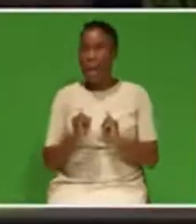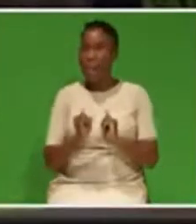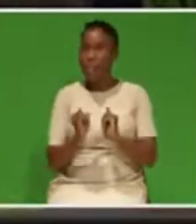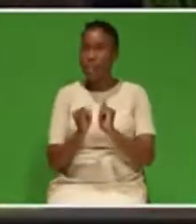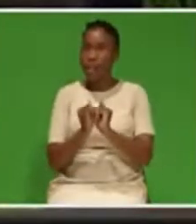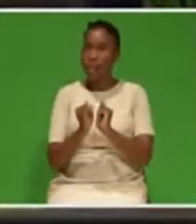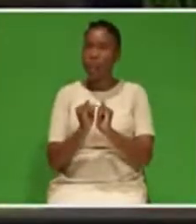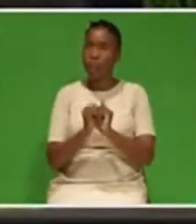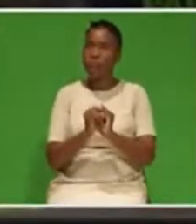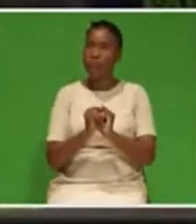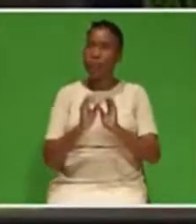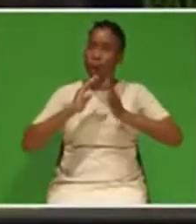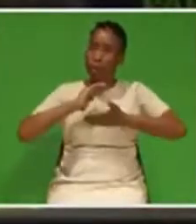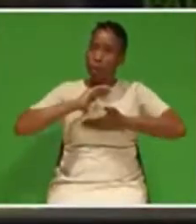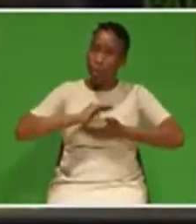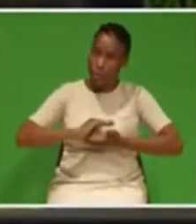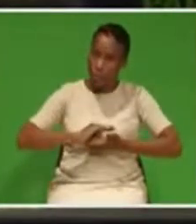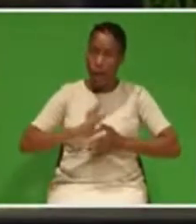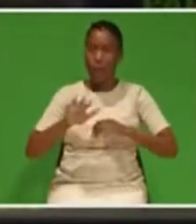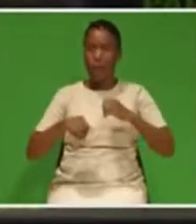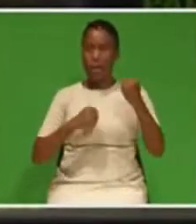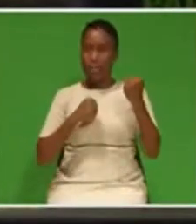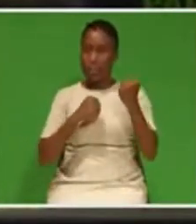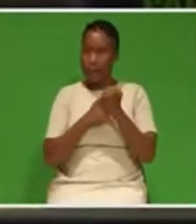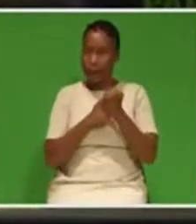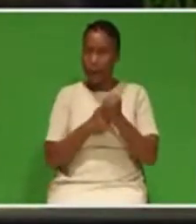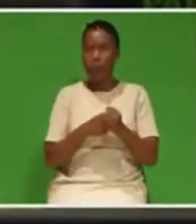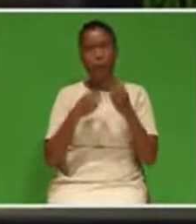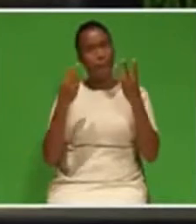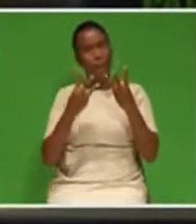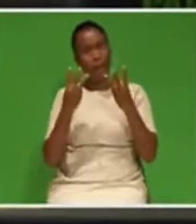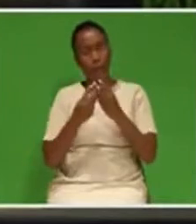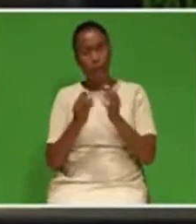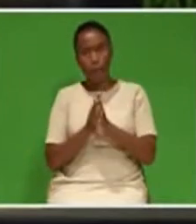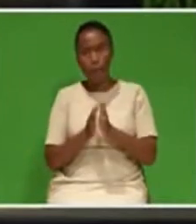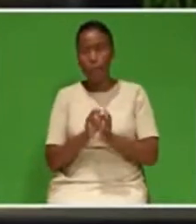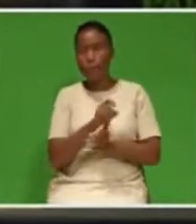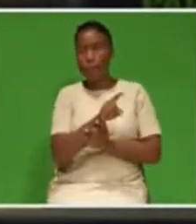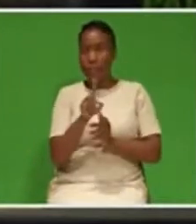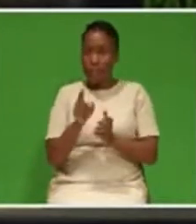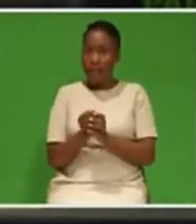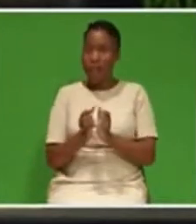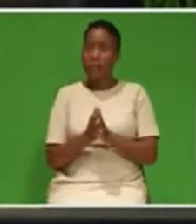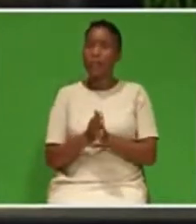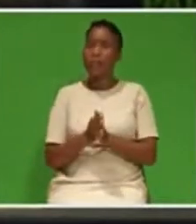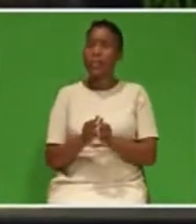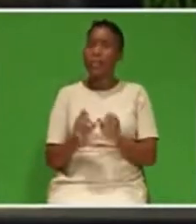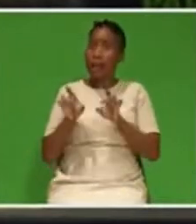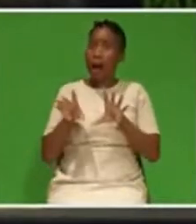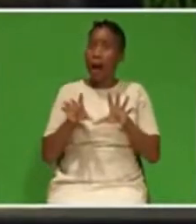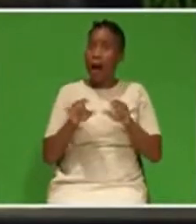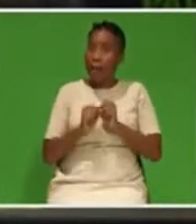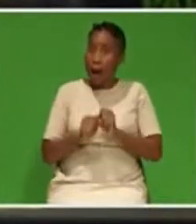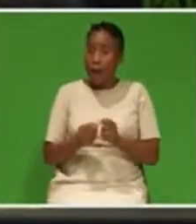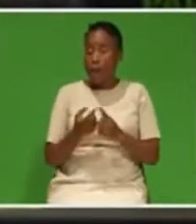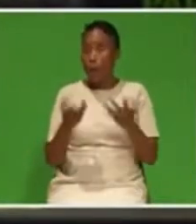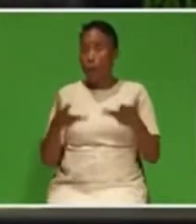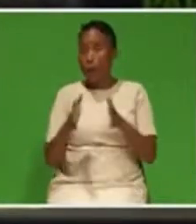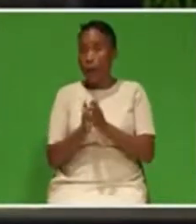and support to people affected by floods and other natural disasters.